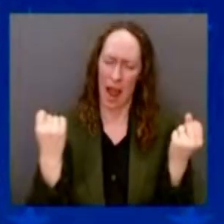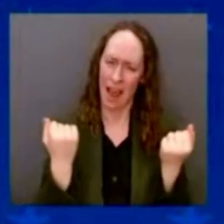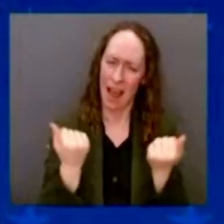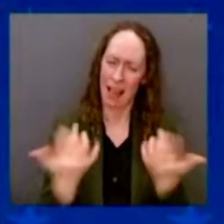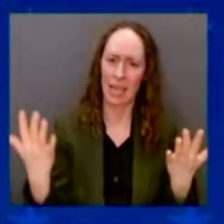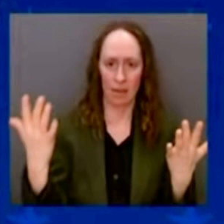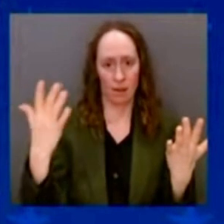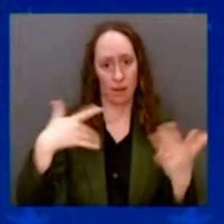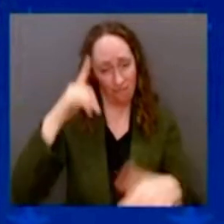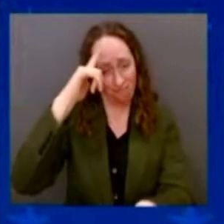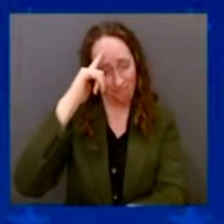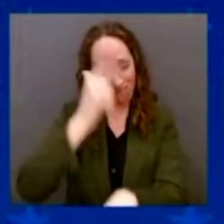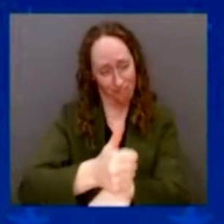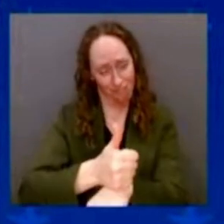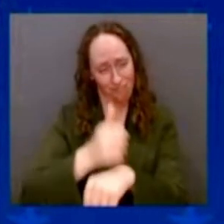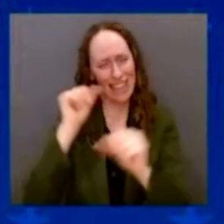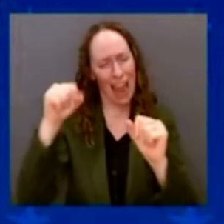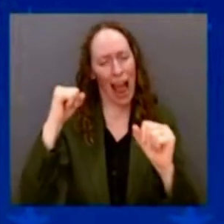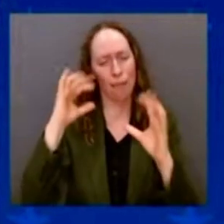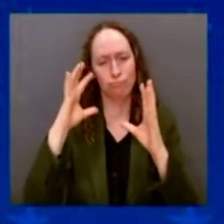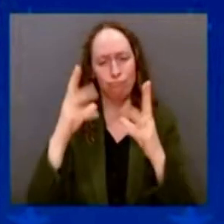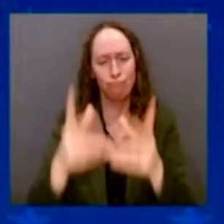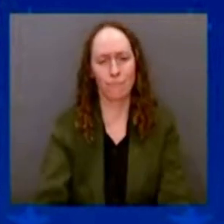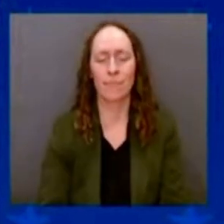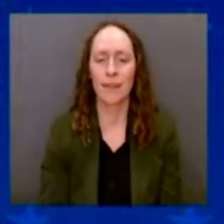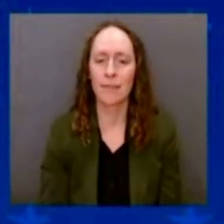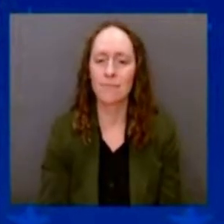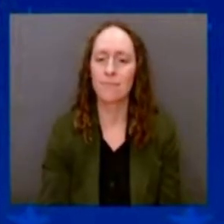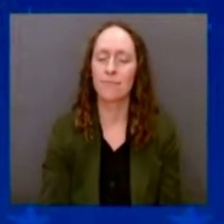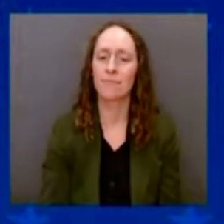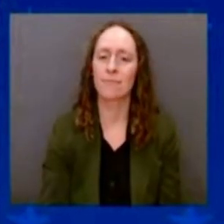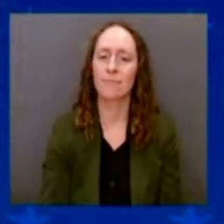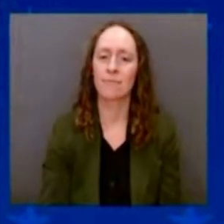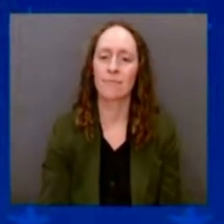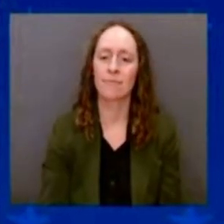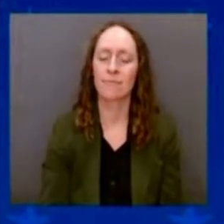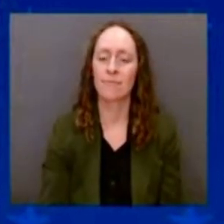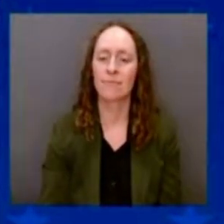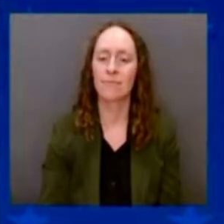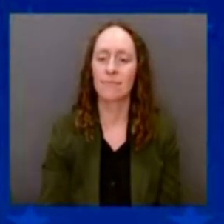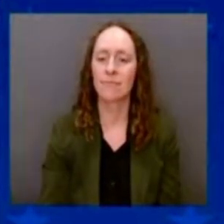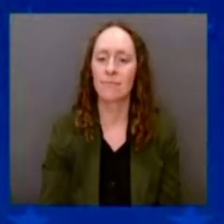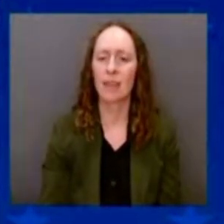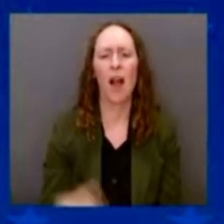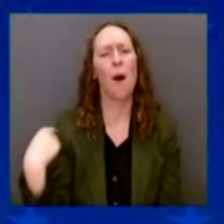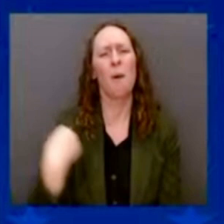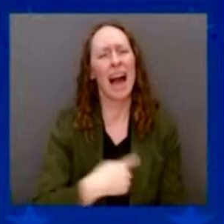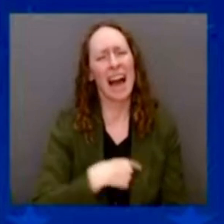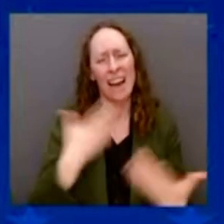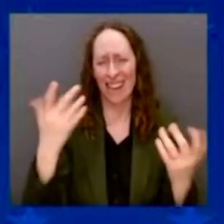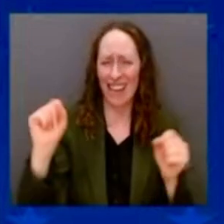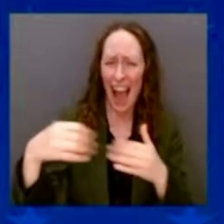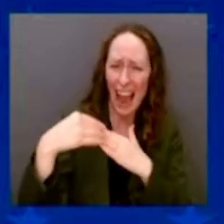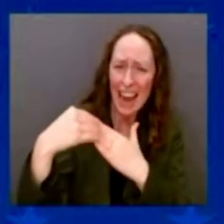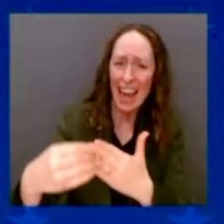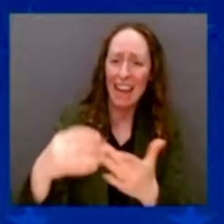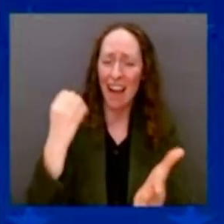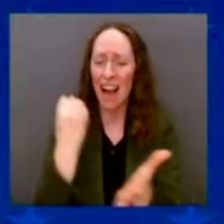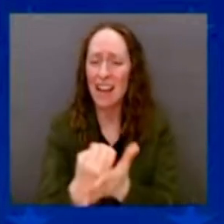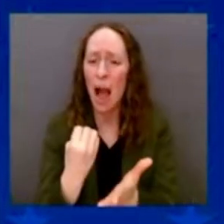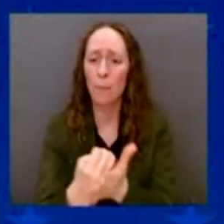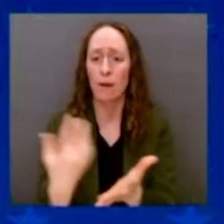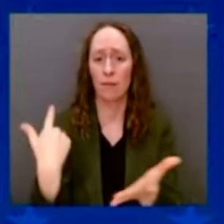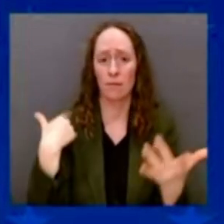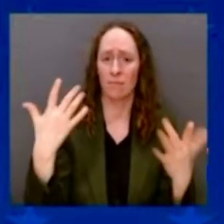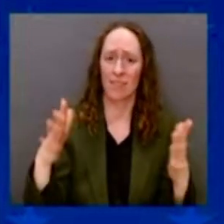we know that. We have the world's leading economy, and we have the world's best roads, bridges, ports, airports — if we — when we were back in